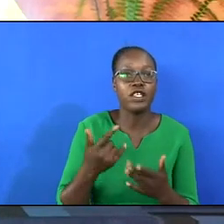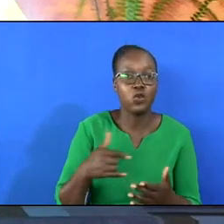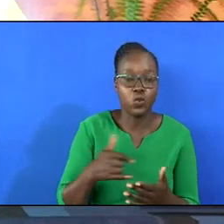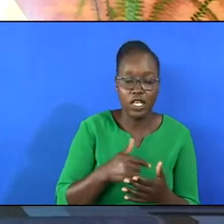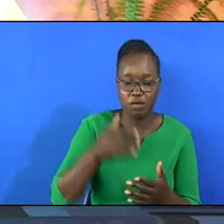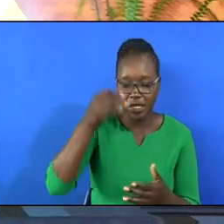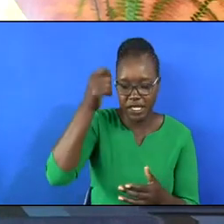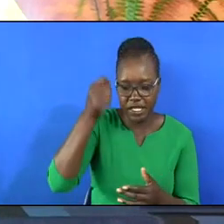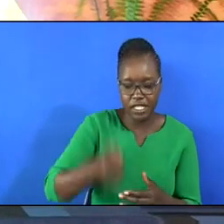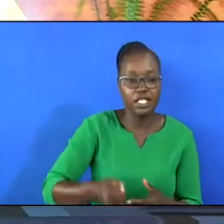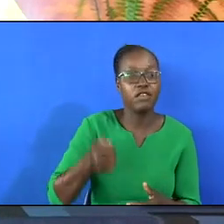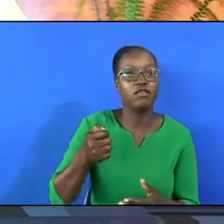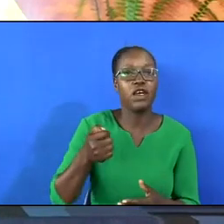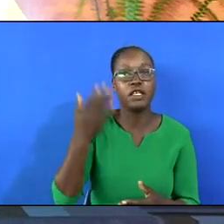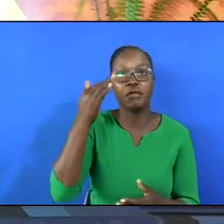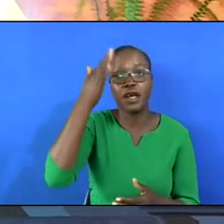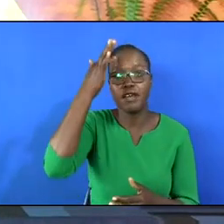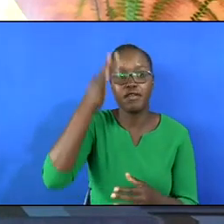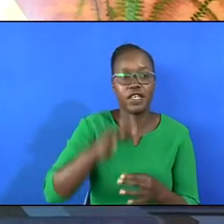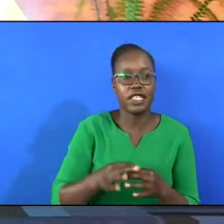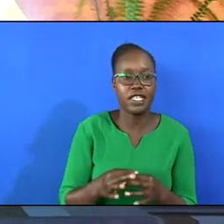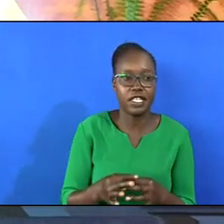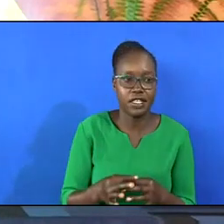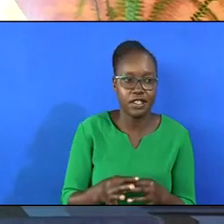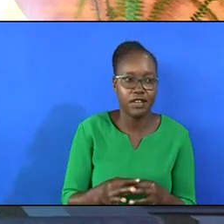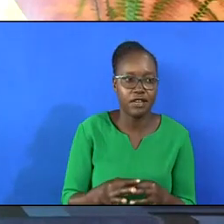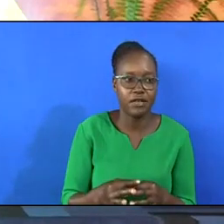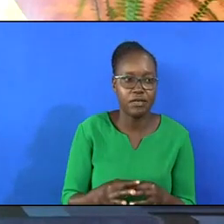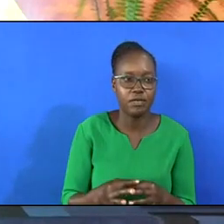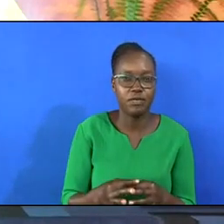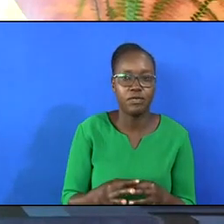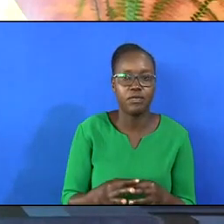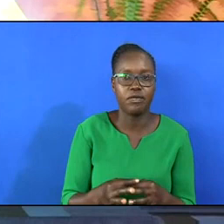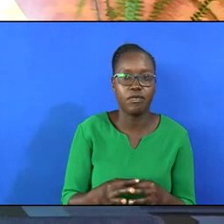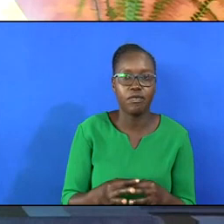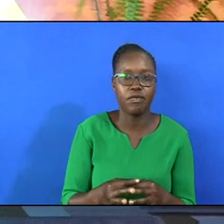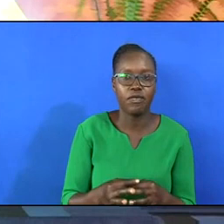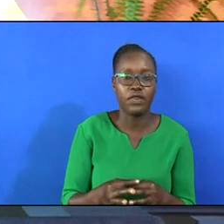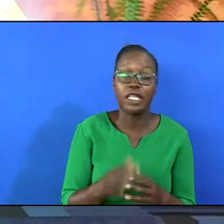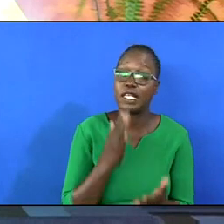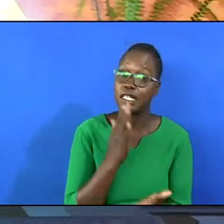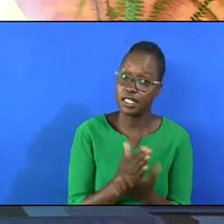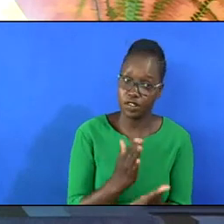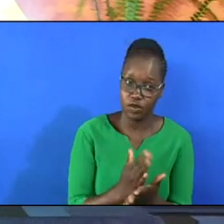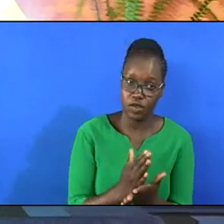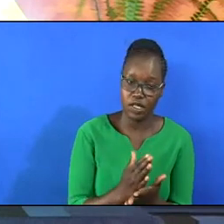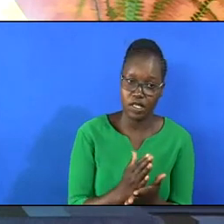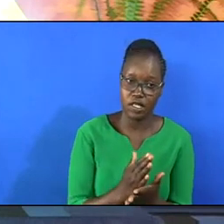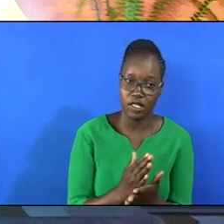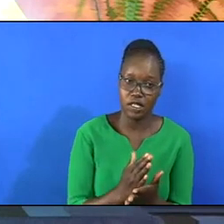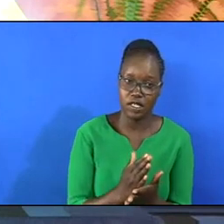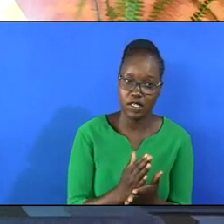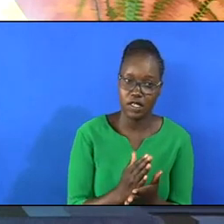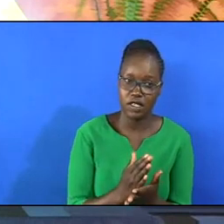have been justified by faith. Now that's a reality. That's what he's saying.